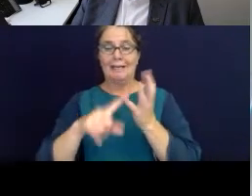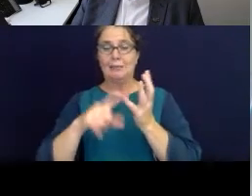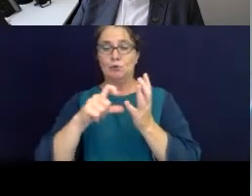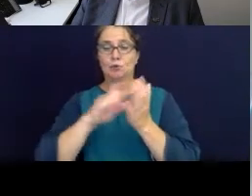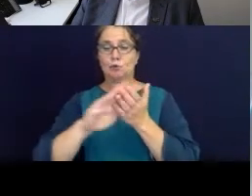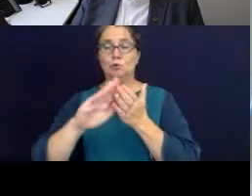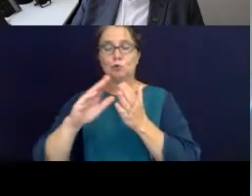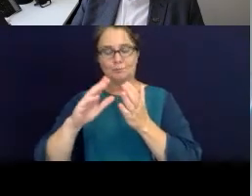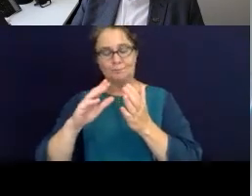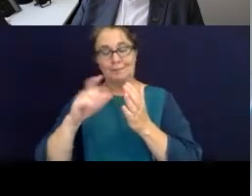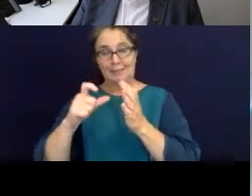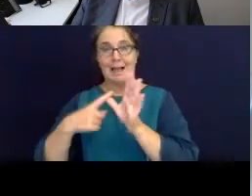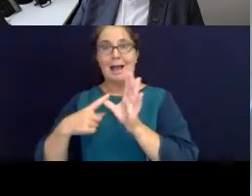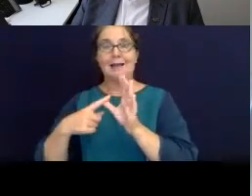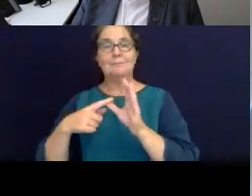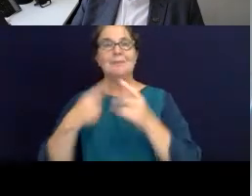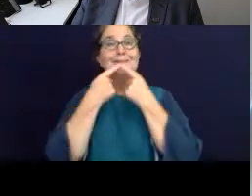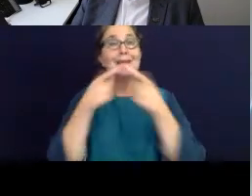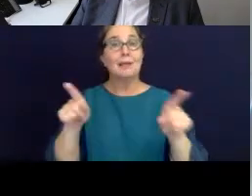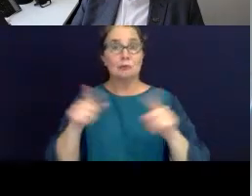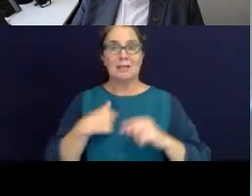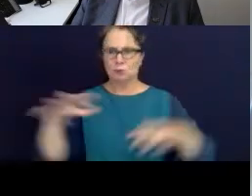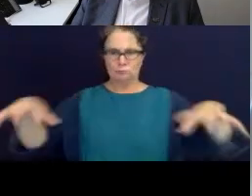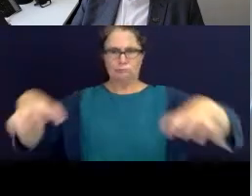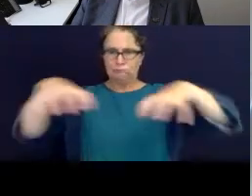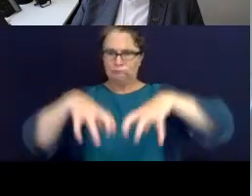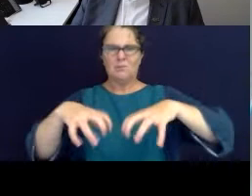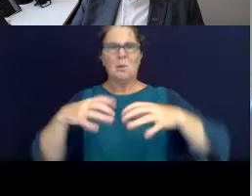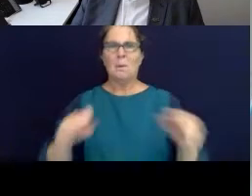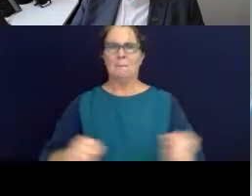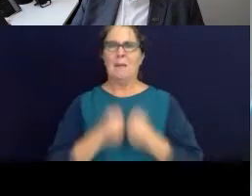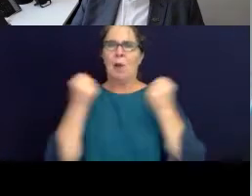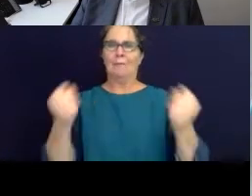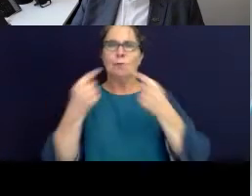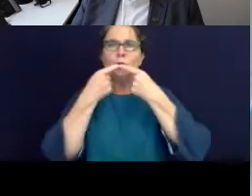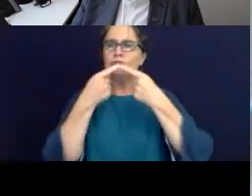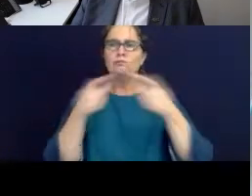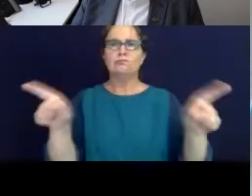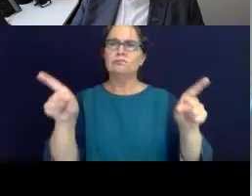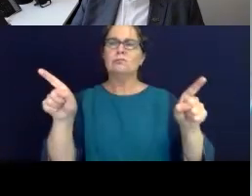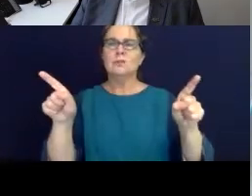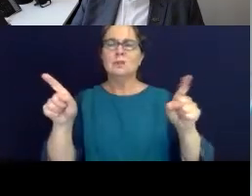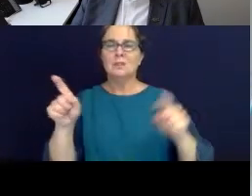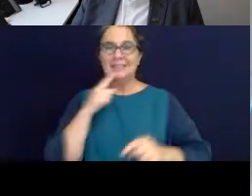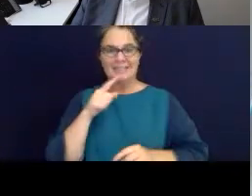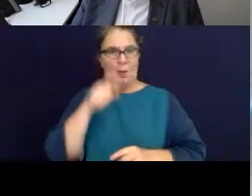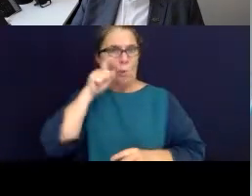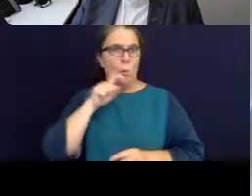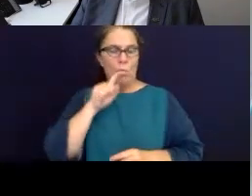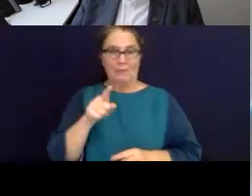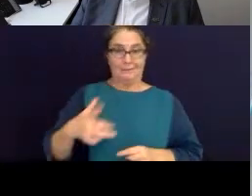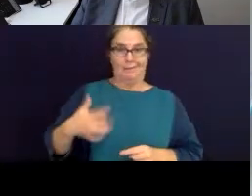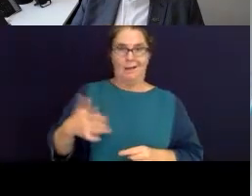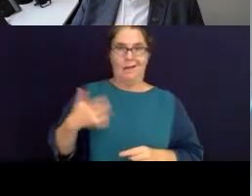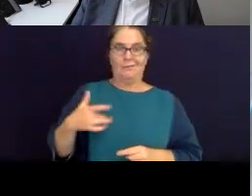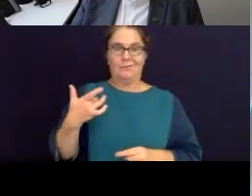very powerful declaration from those nations about what water is. So recognising water as a living being and the role that it plays